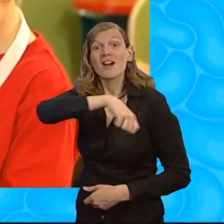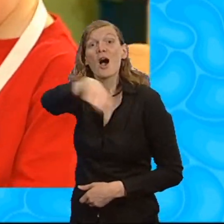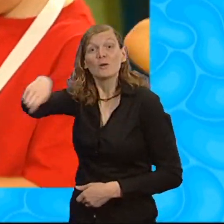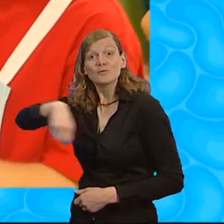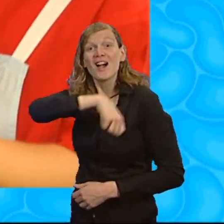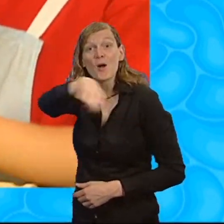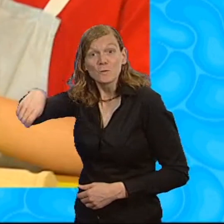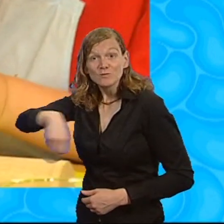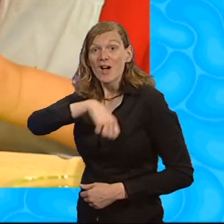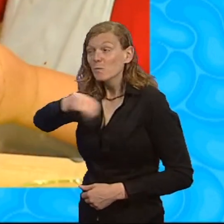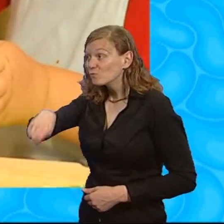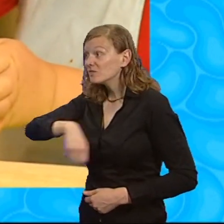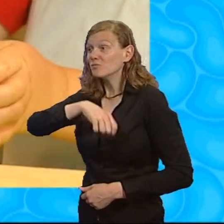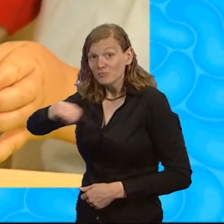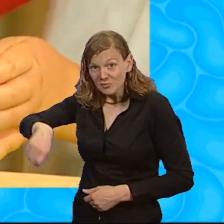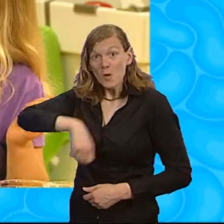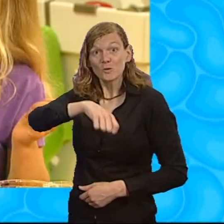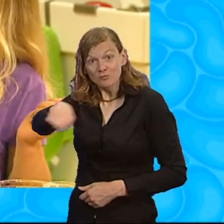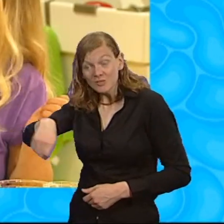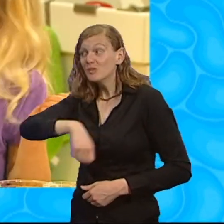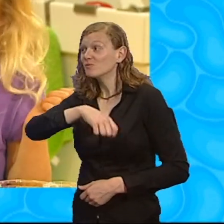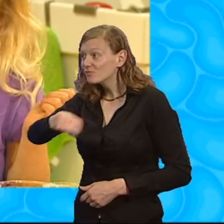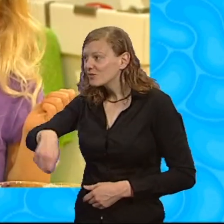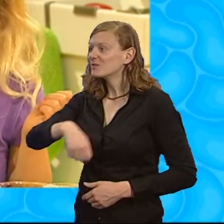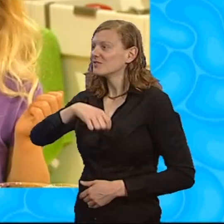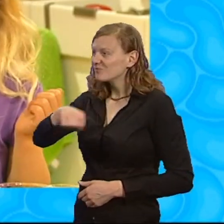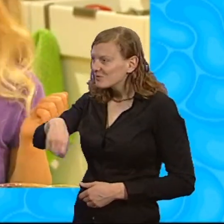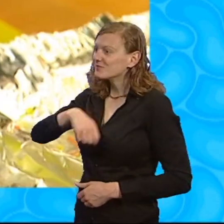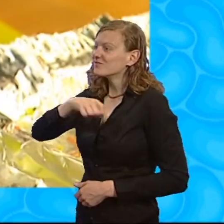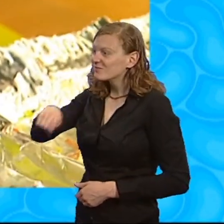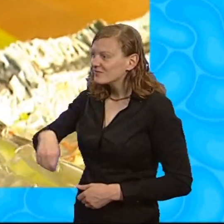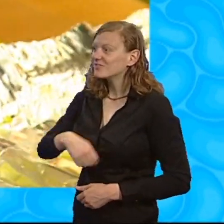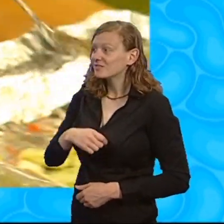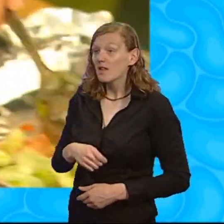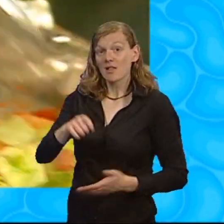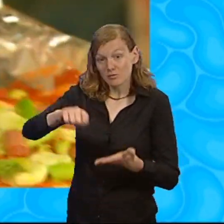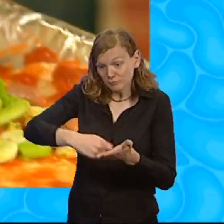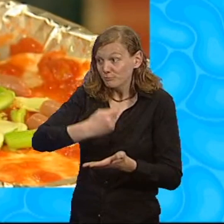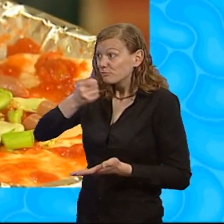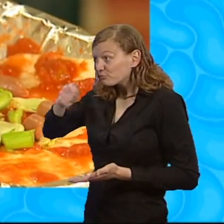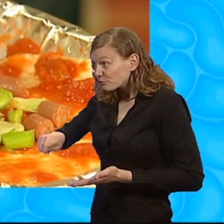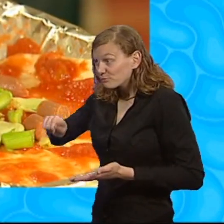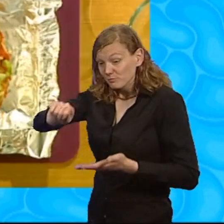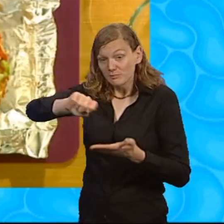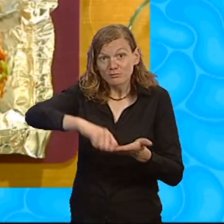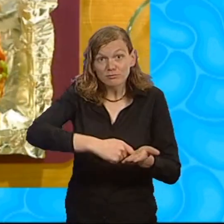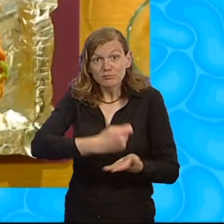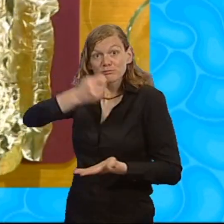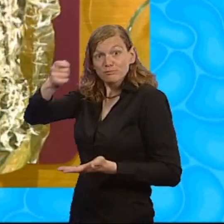Stir, stir and mix. Stir it round the bowl. Spread, spread it, spread.